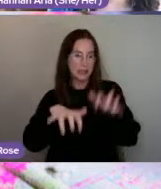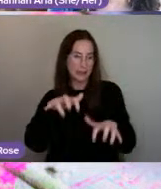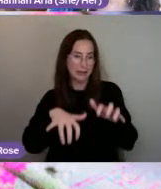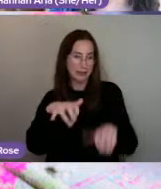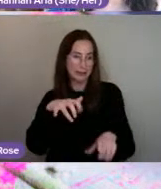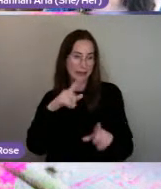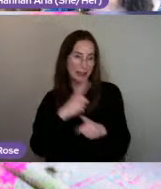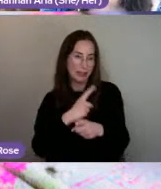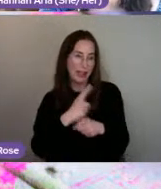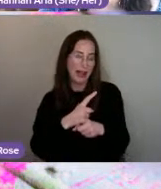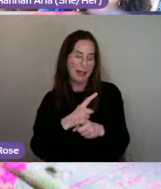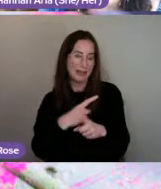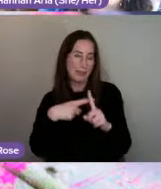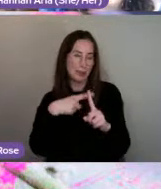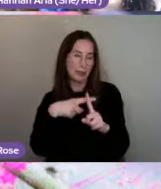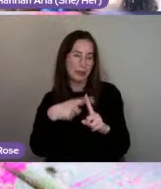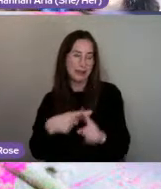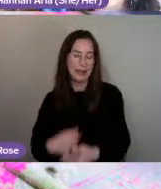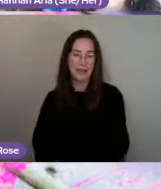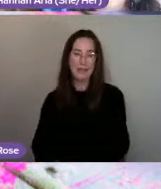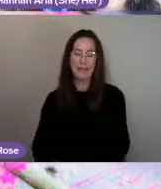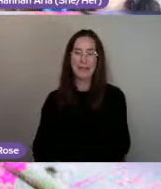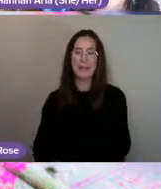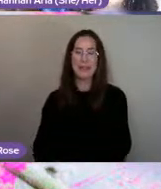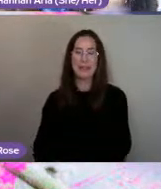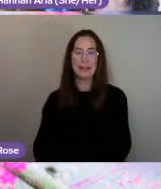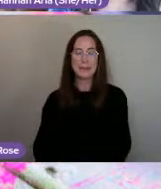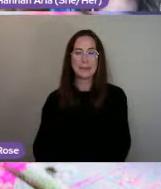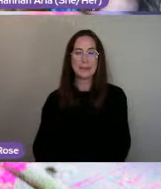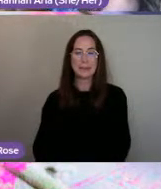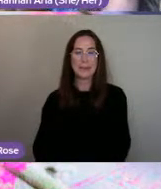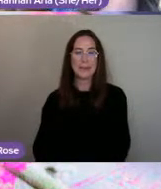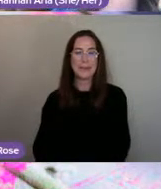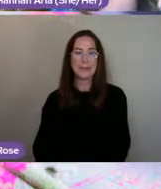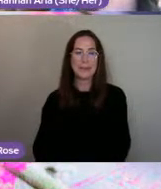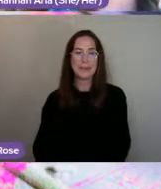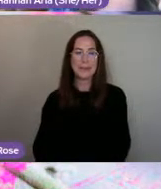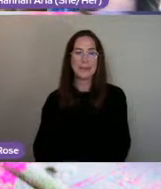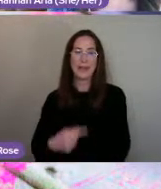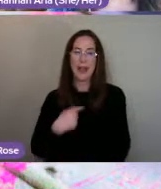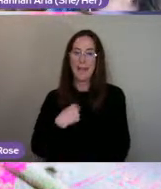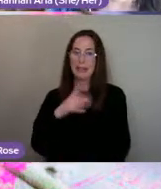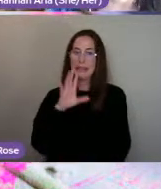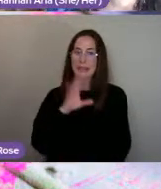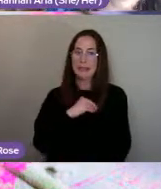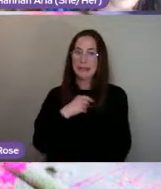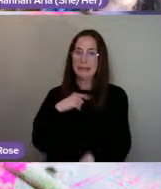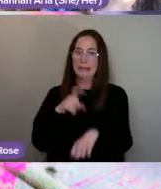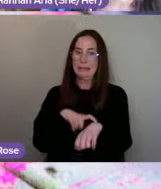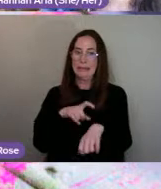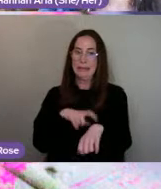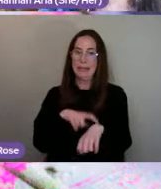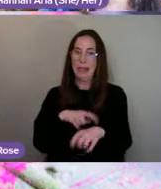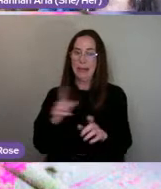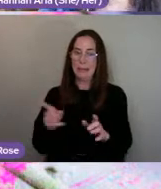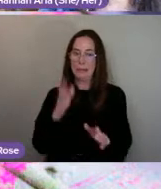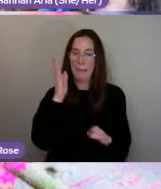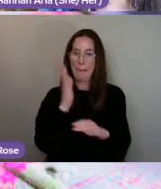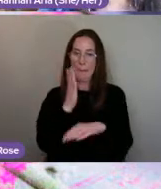Excellent. Right. Moving swiftly onwards. I've been told I've got to be tight on time again today. So,